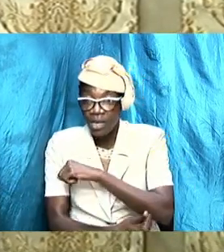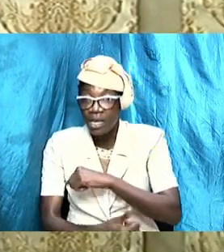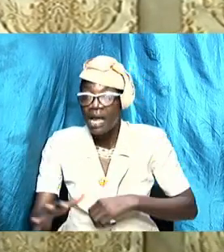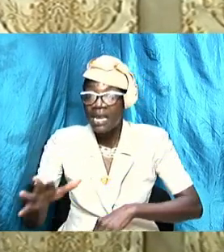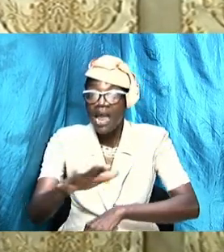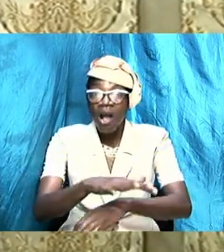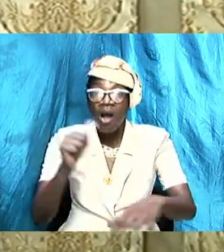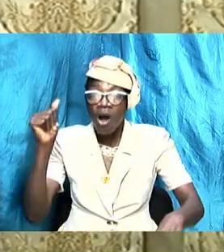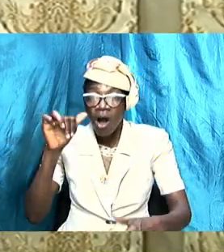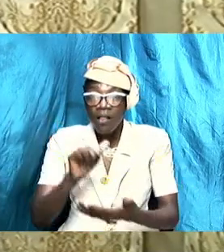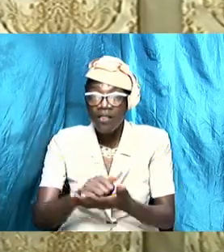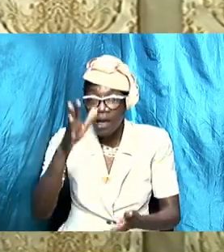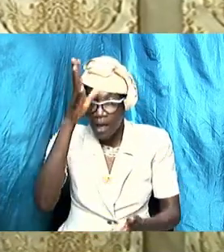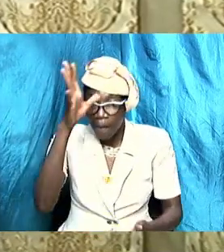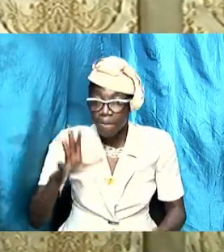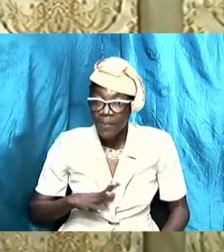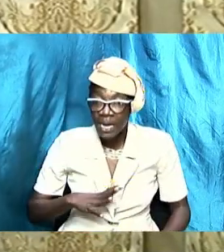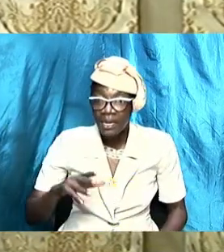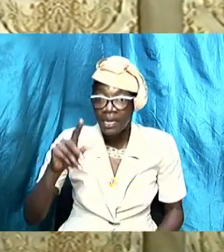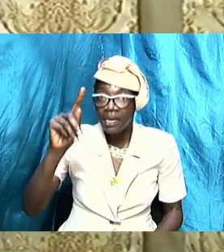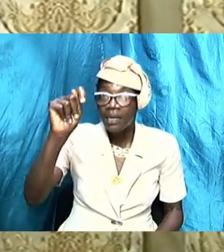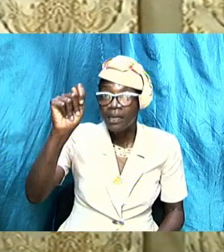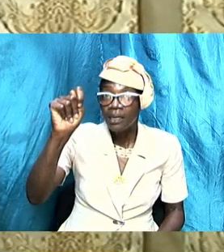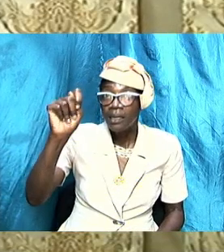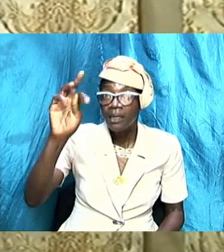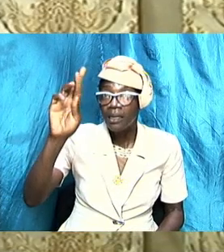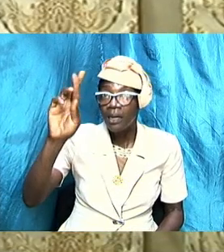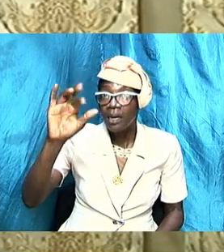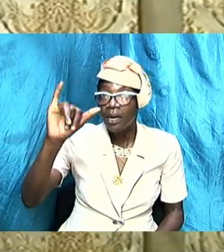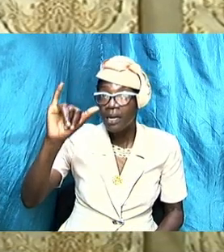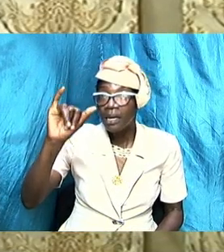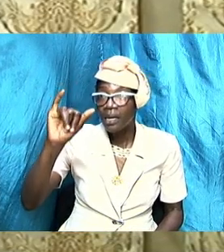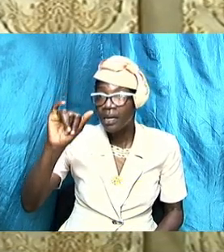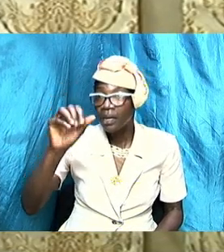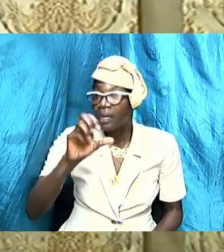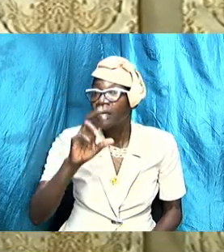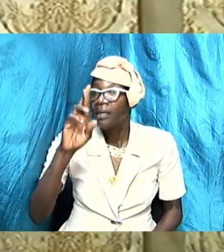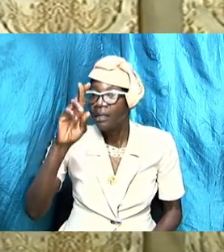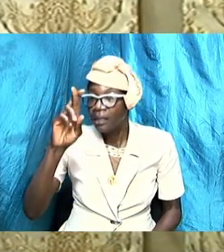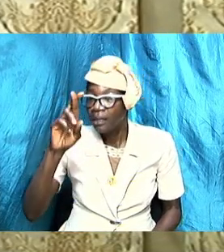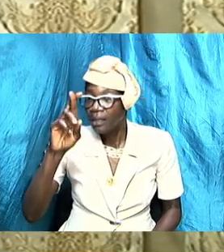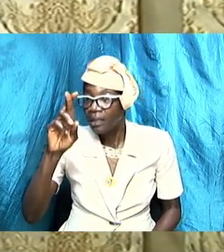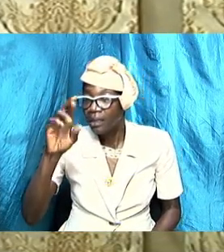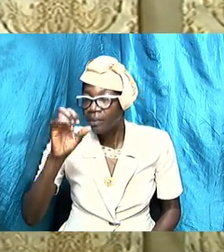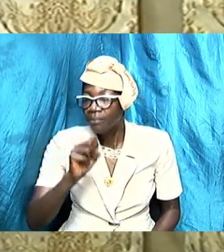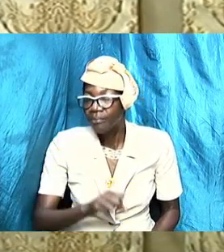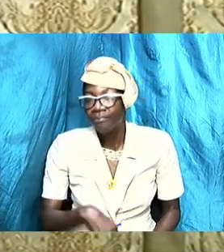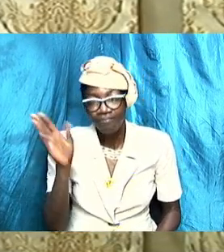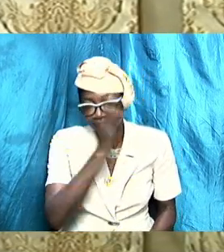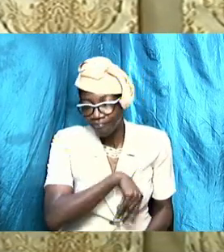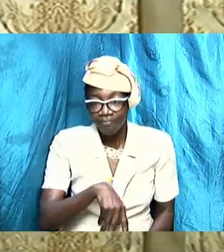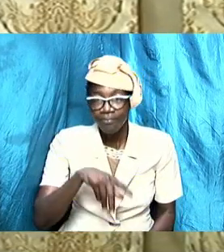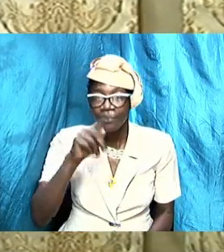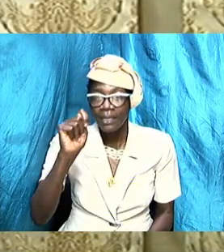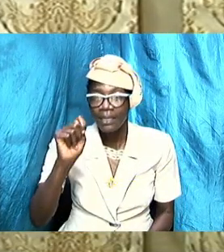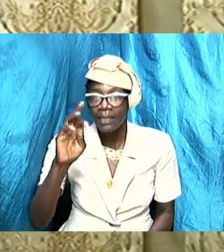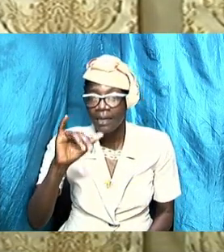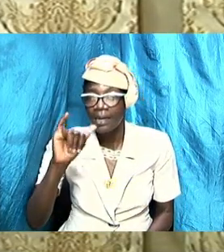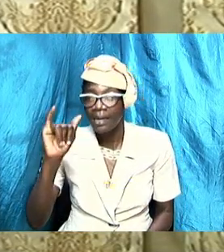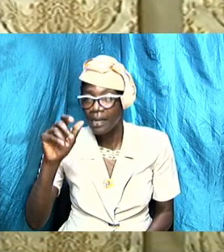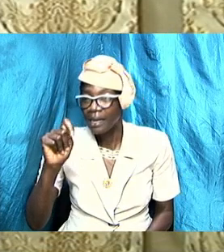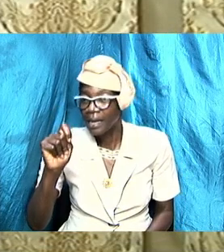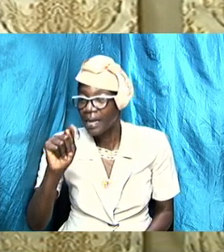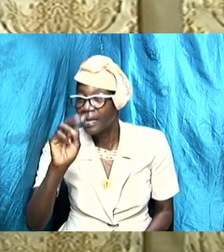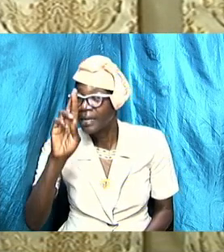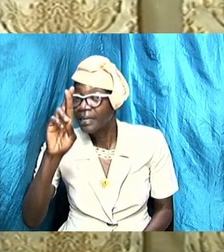and charge him with treason and if in relationships we are guilty of that we must cut